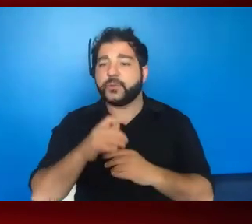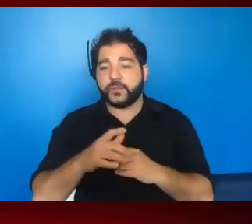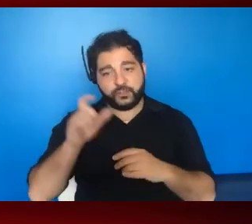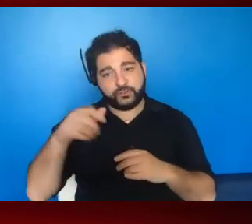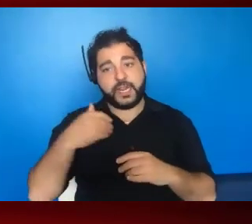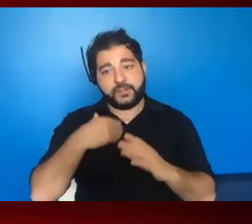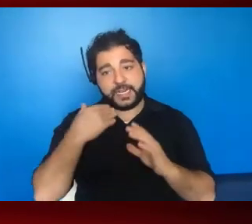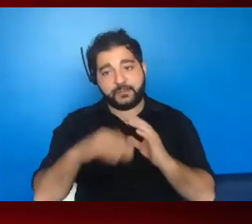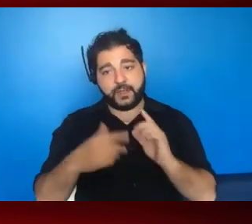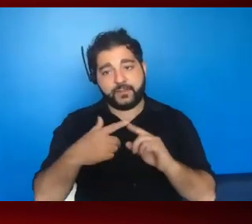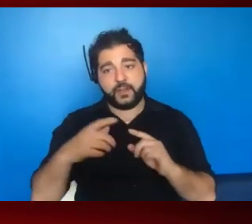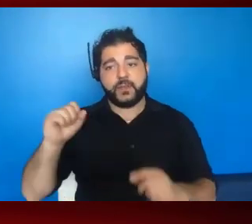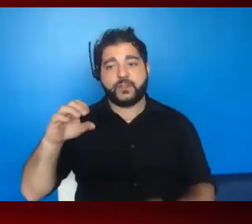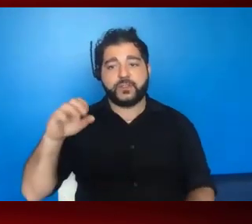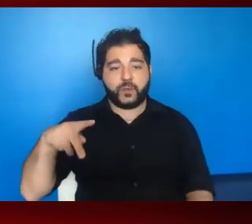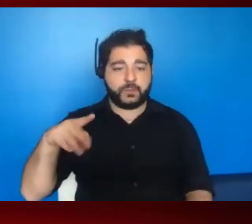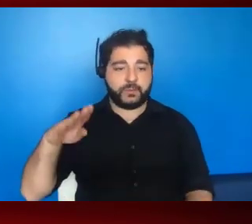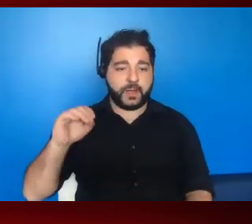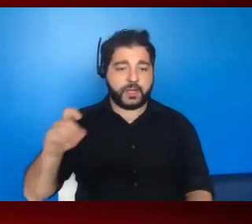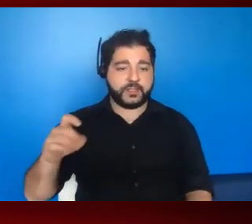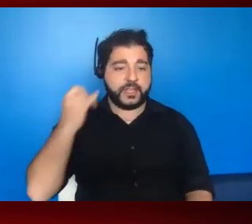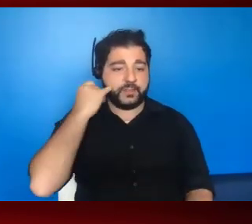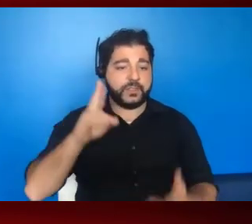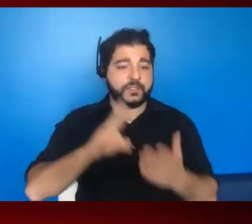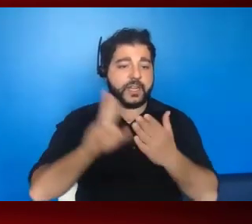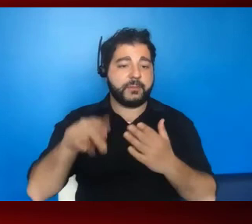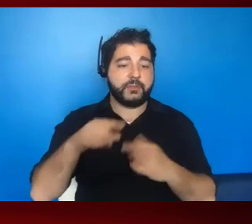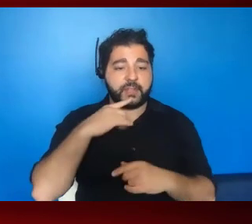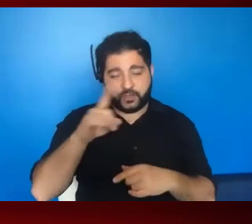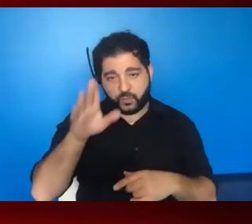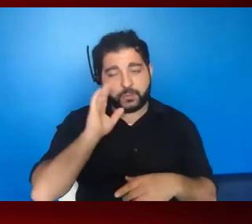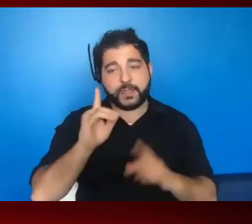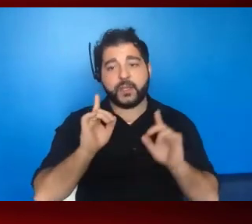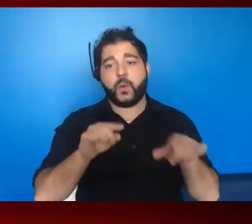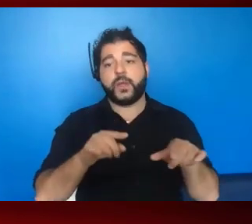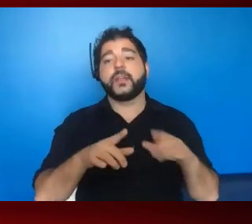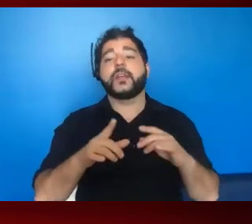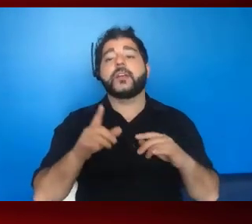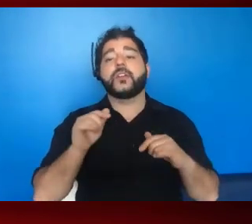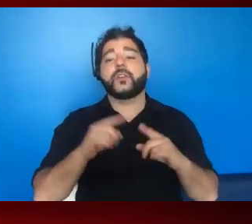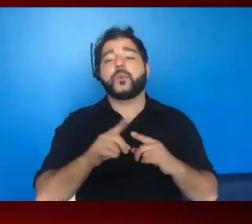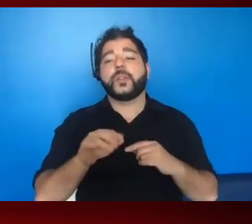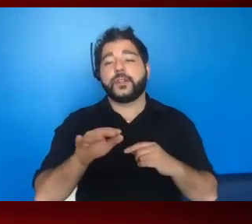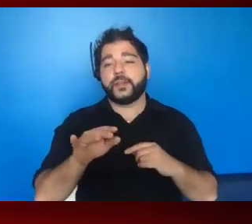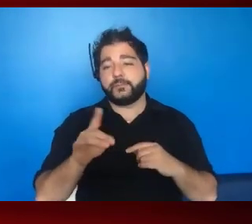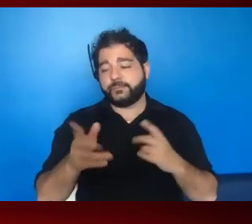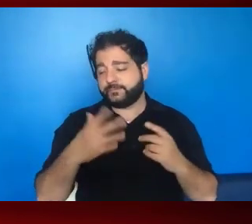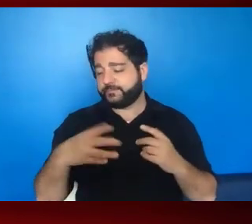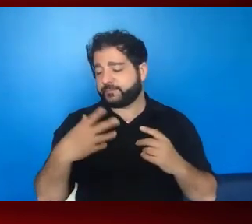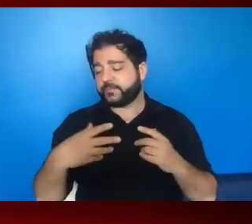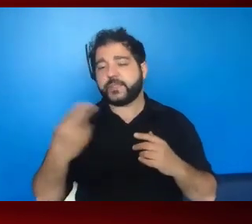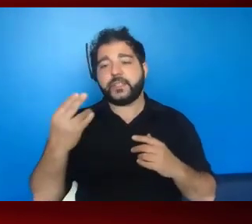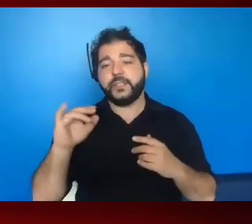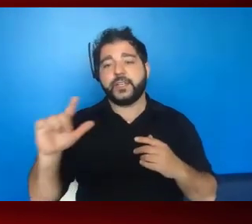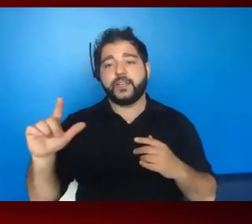email from soapbox. Um, if you signed up and said that you were going to be attending the, um, Hill